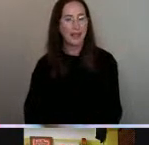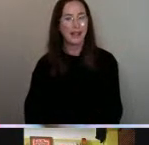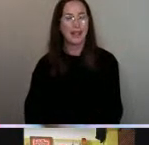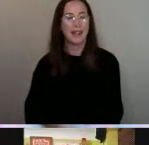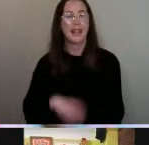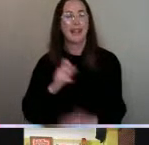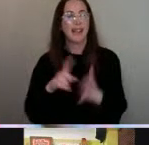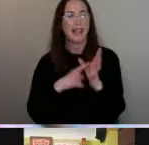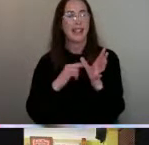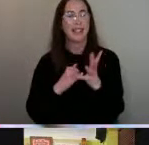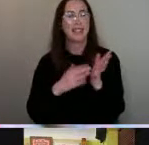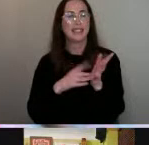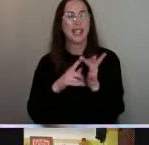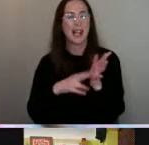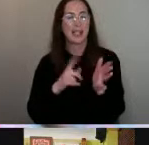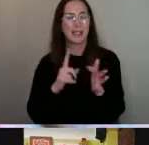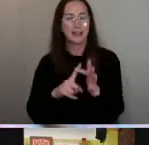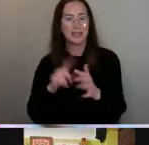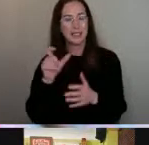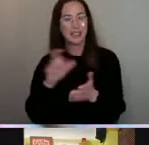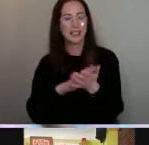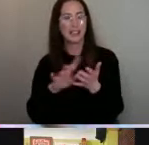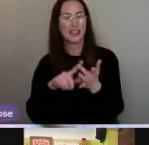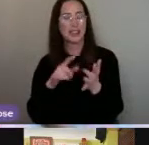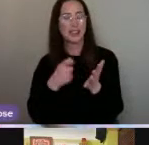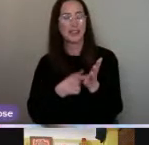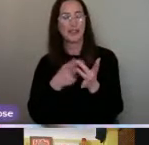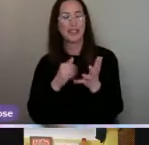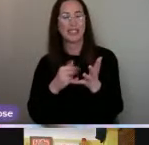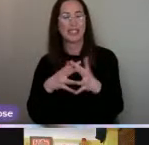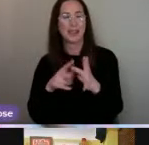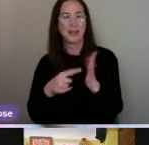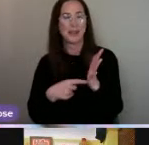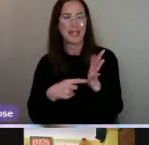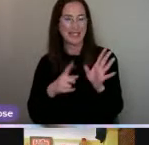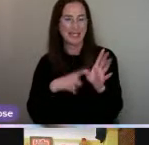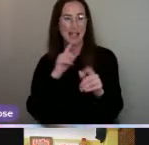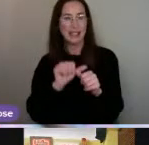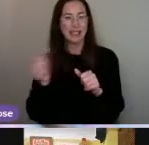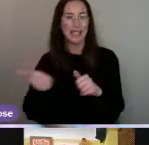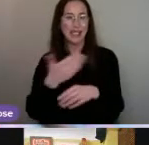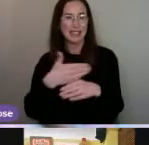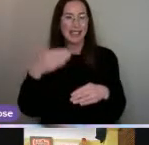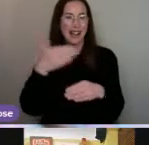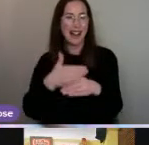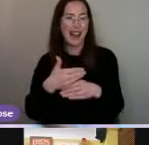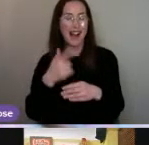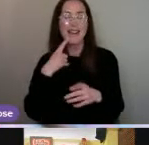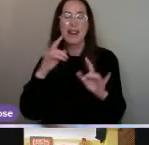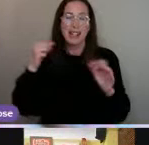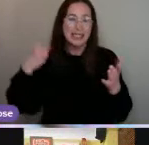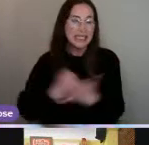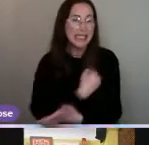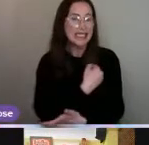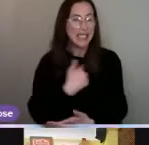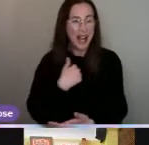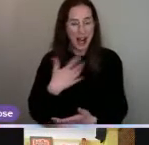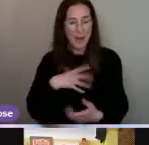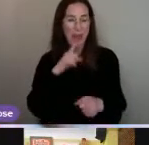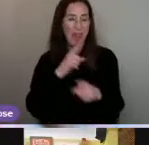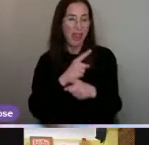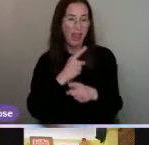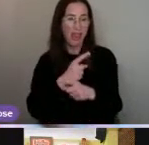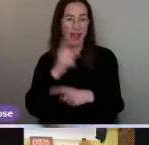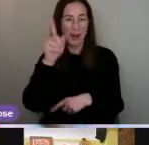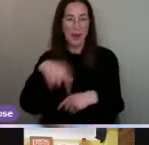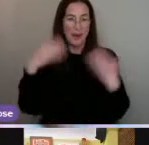Jasmine's telling me Chris Whitty says next slide, please, which means I need to hurry up, Omar, which is such a shame. Because honestly, I could talk all